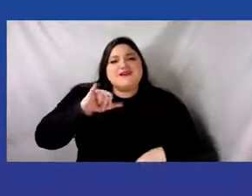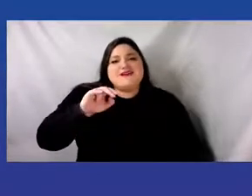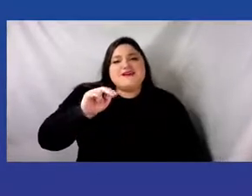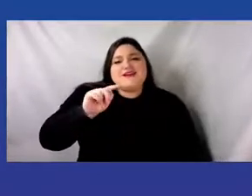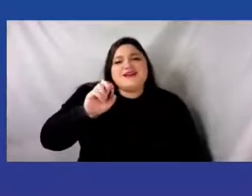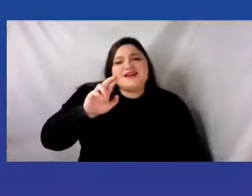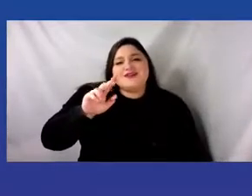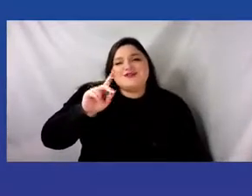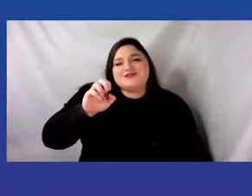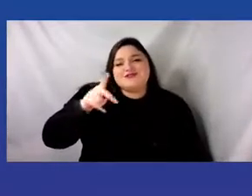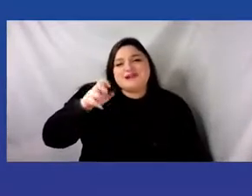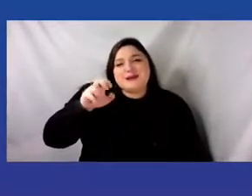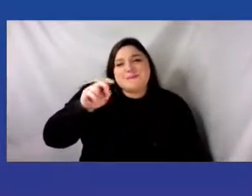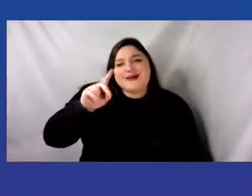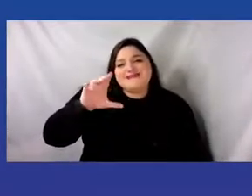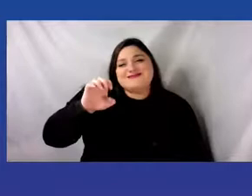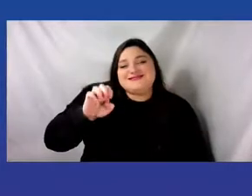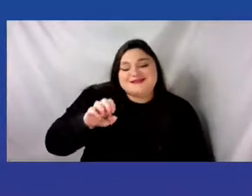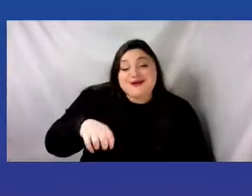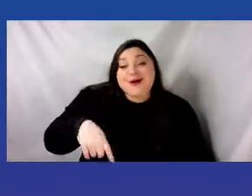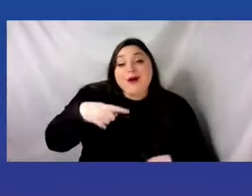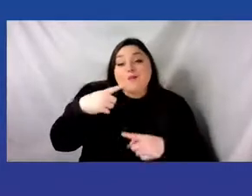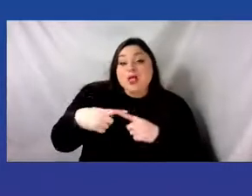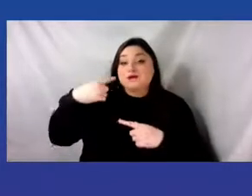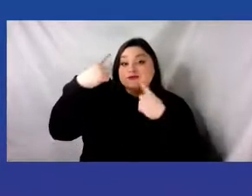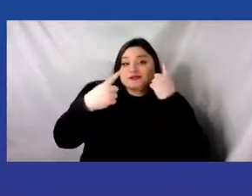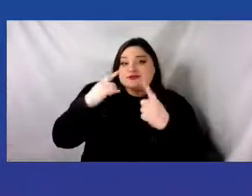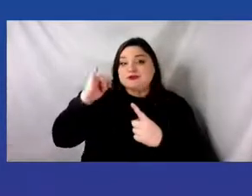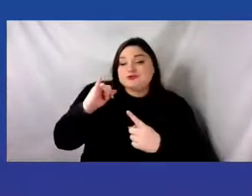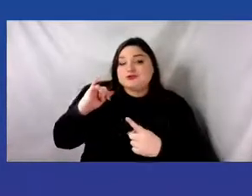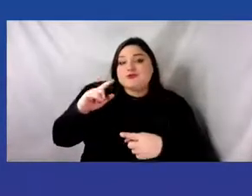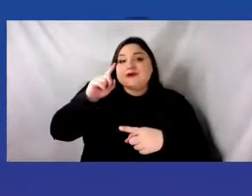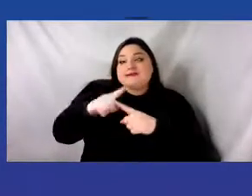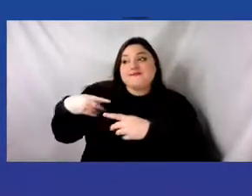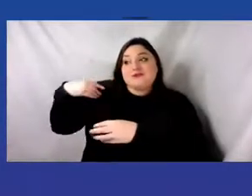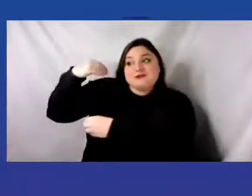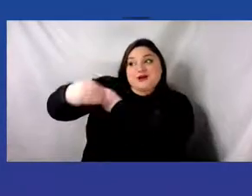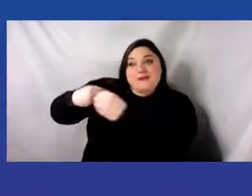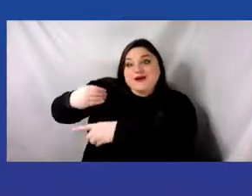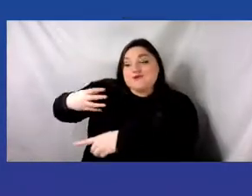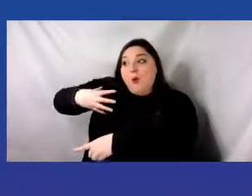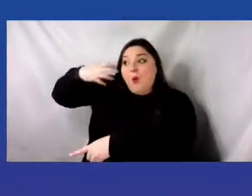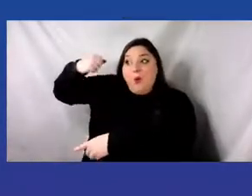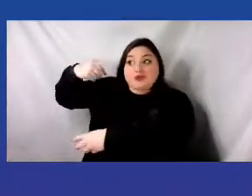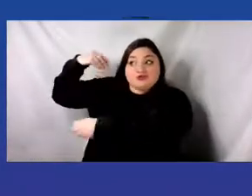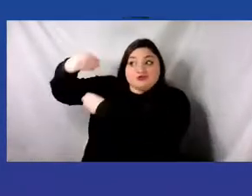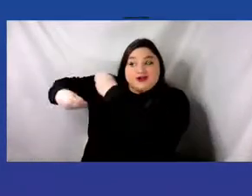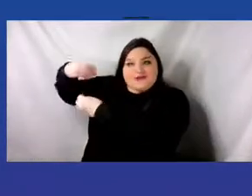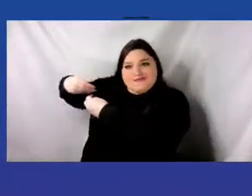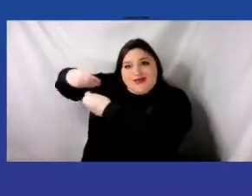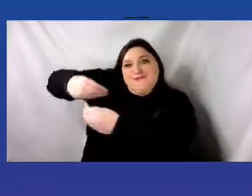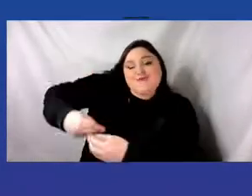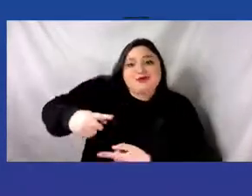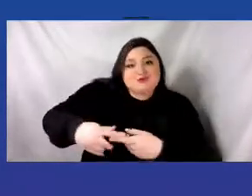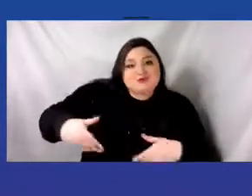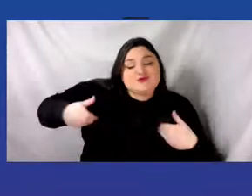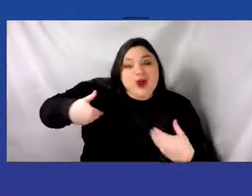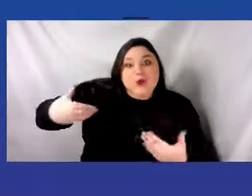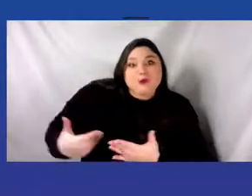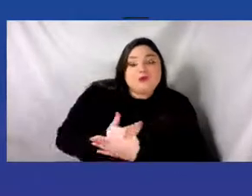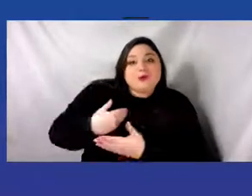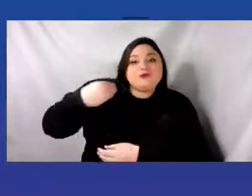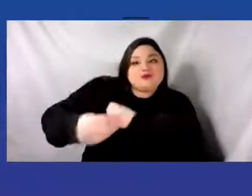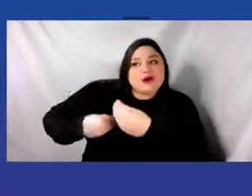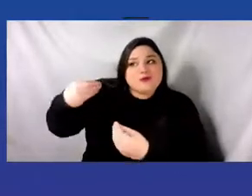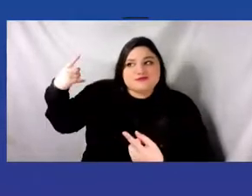intergenerational interdependence and care of the whole artist. And so our theme, life cycles,